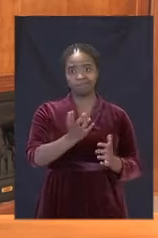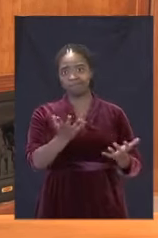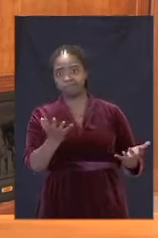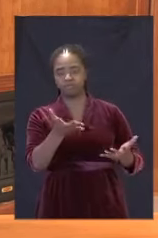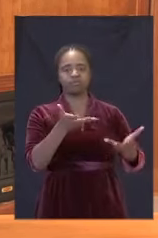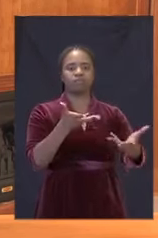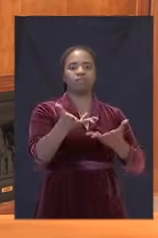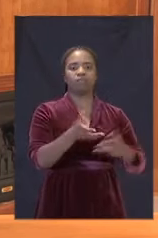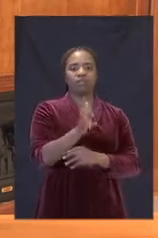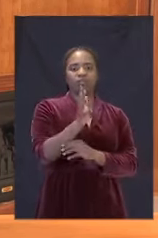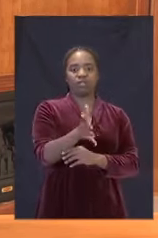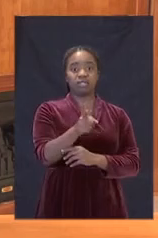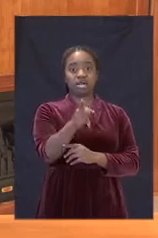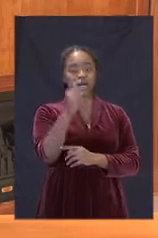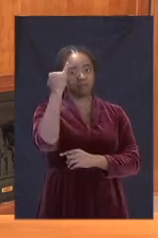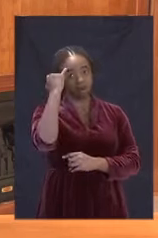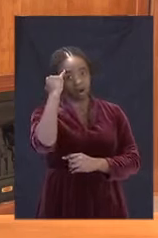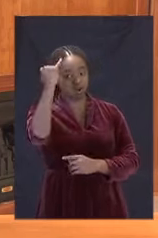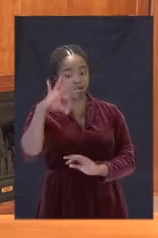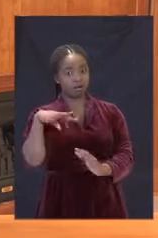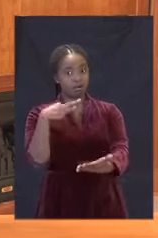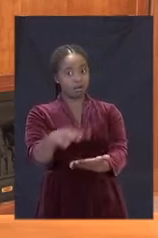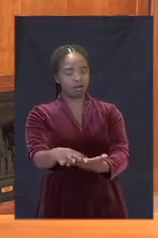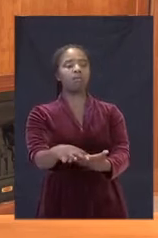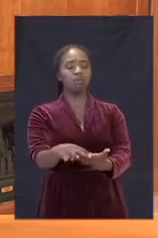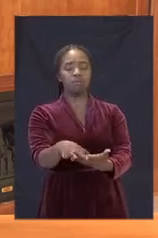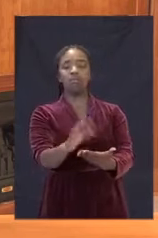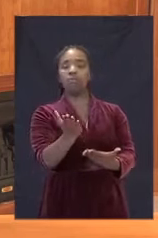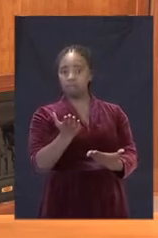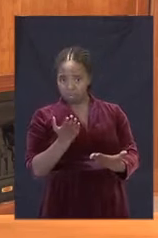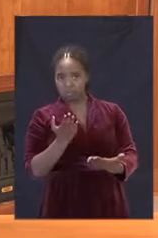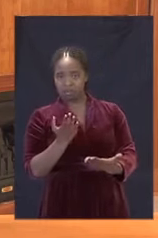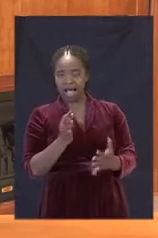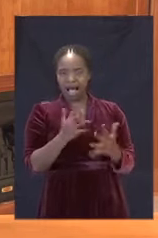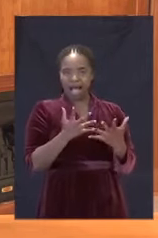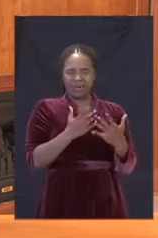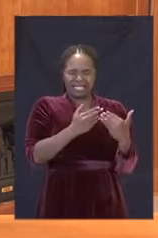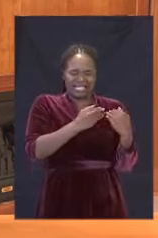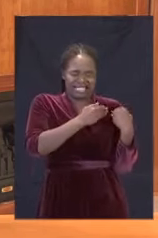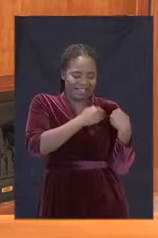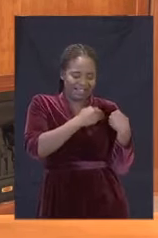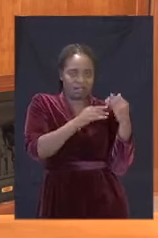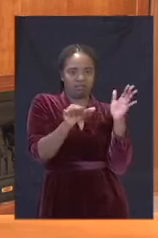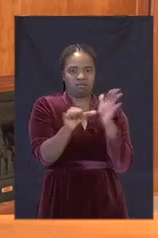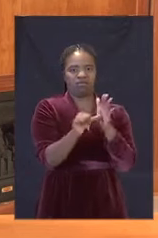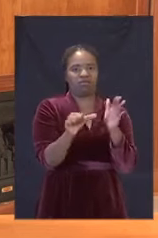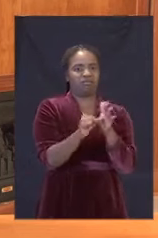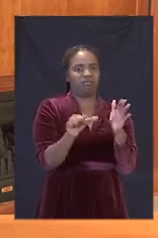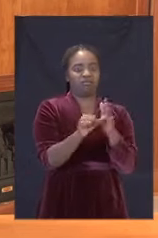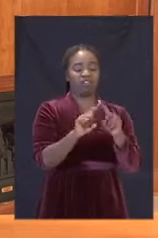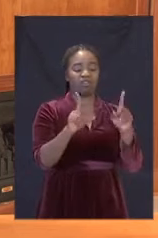deal with the suggestions they are making to move safely towards easing various